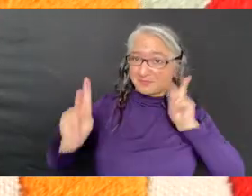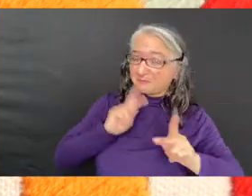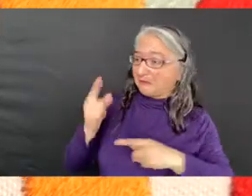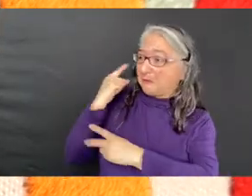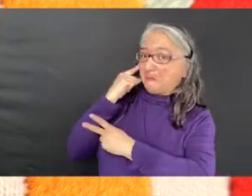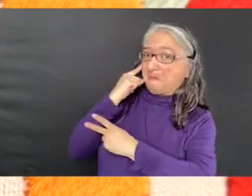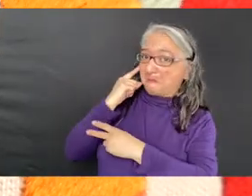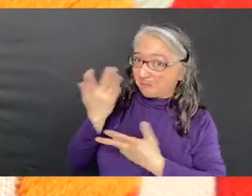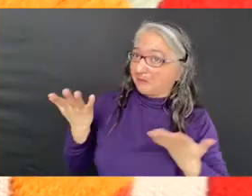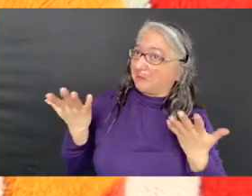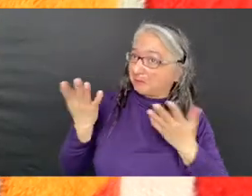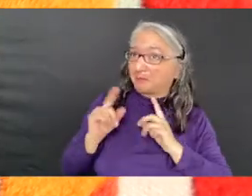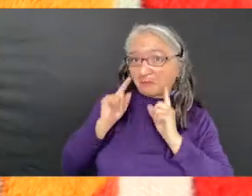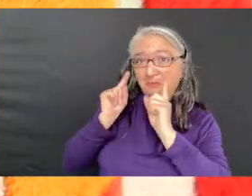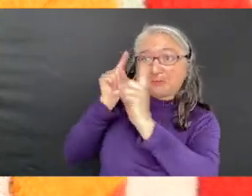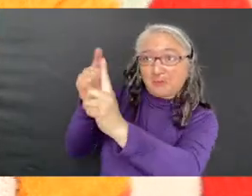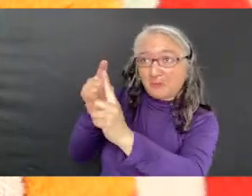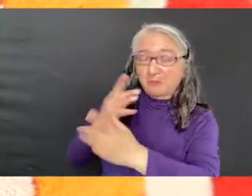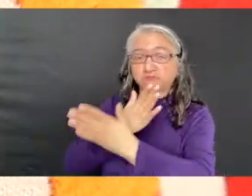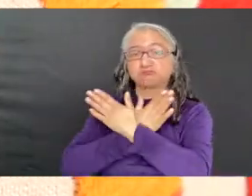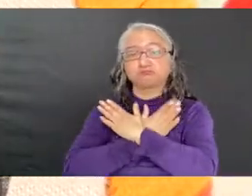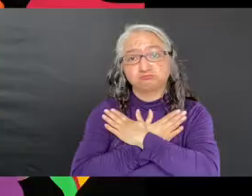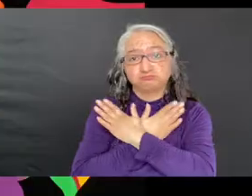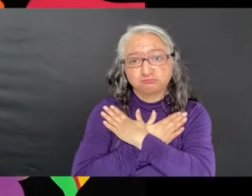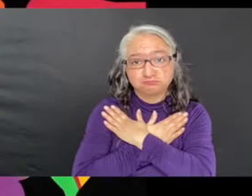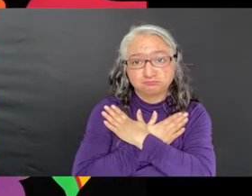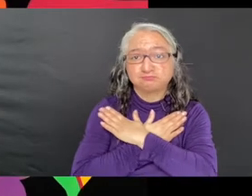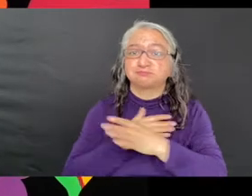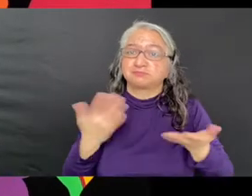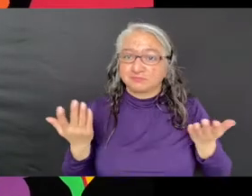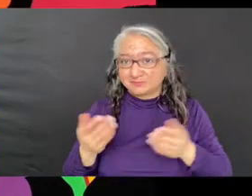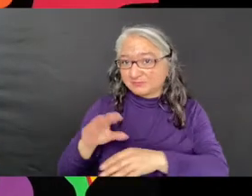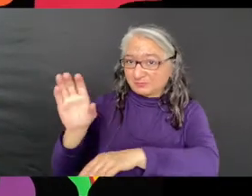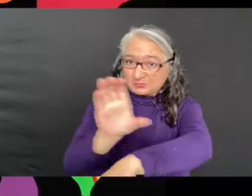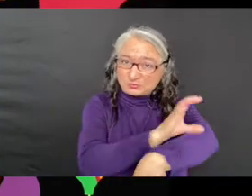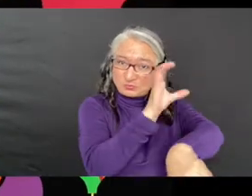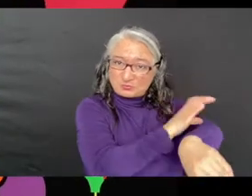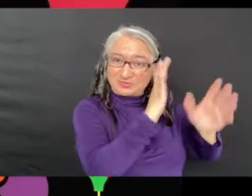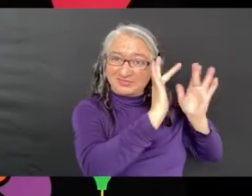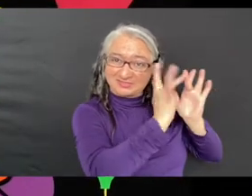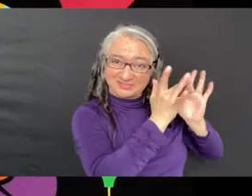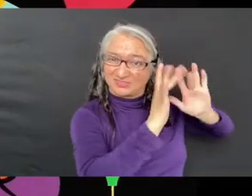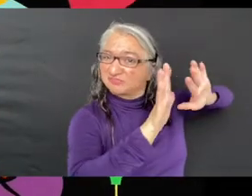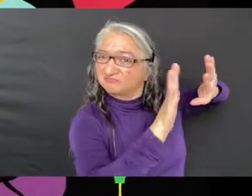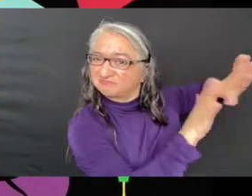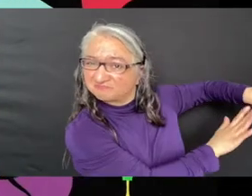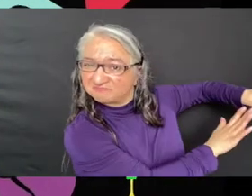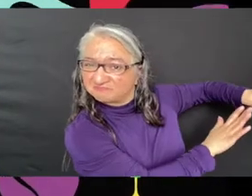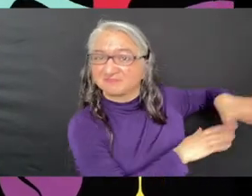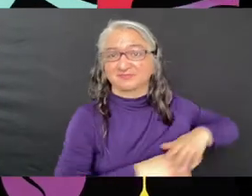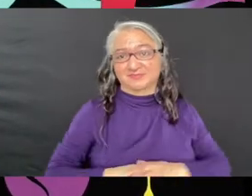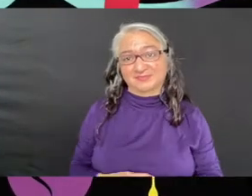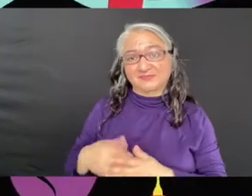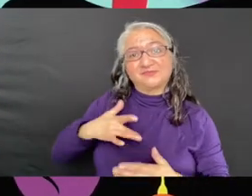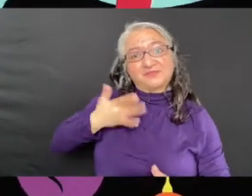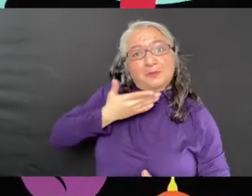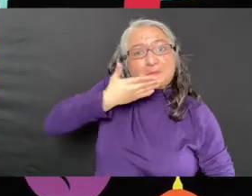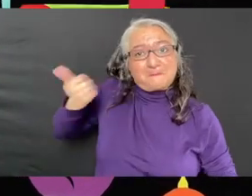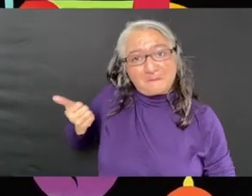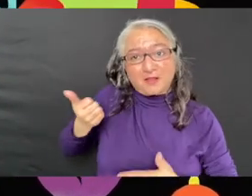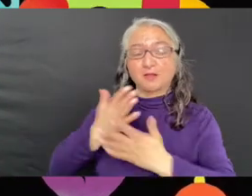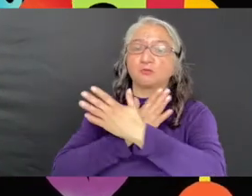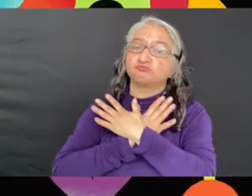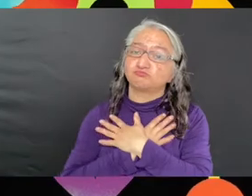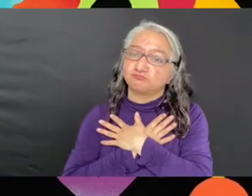believe that hand embroidery has grown in popularity as a result of an increasing need for relaxation and digitally